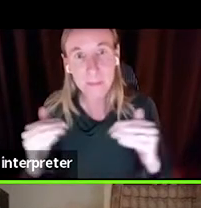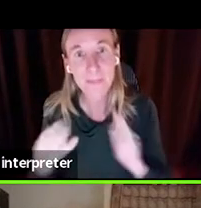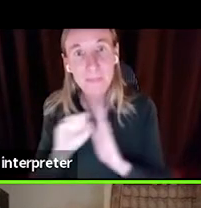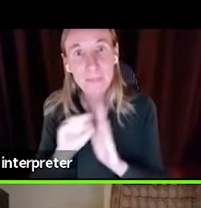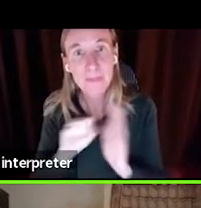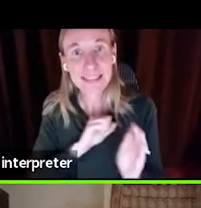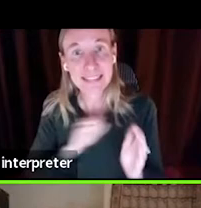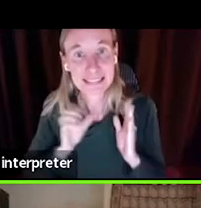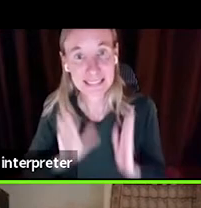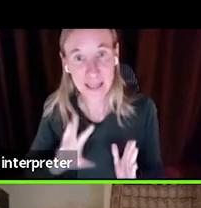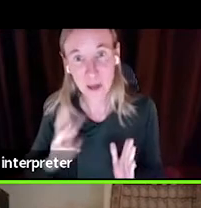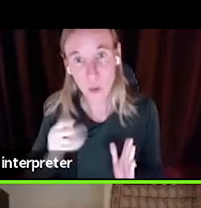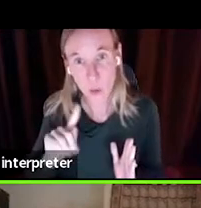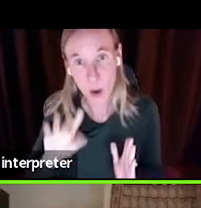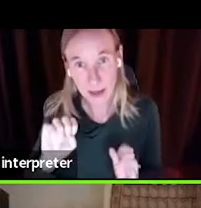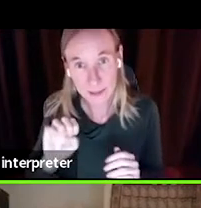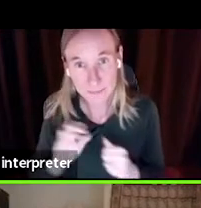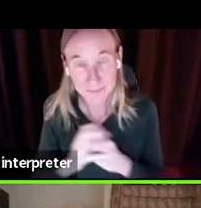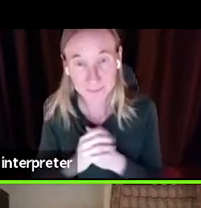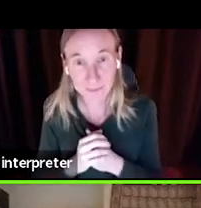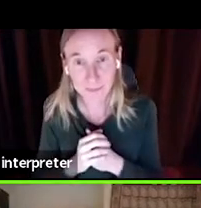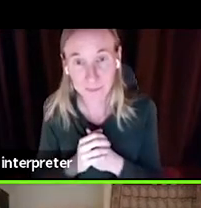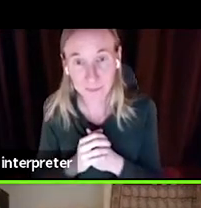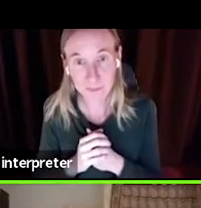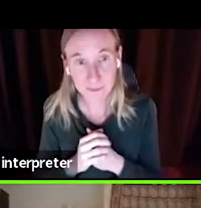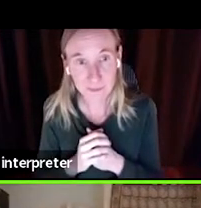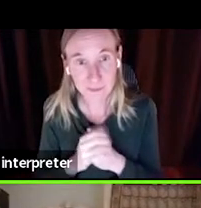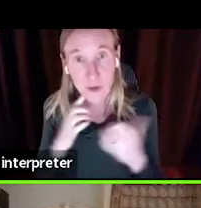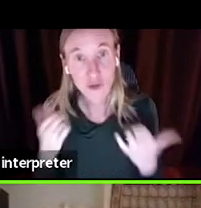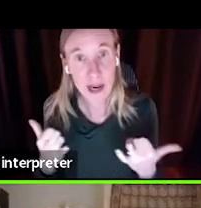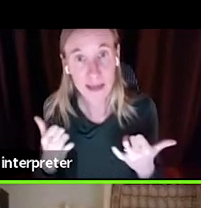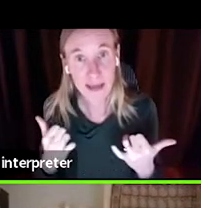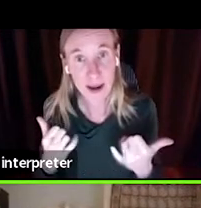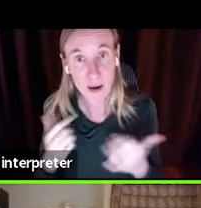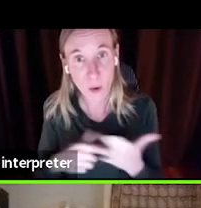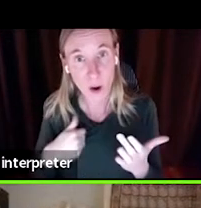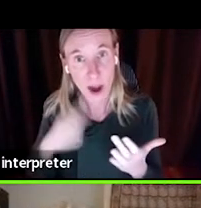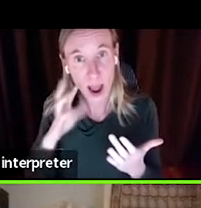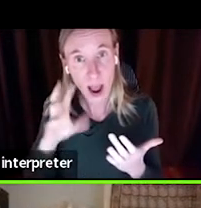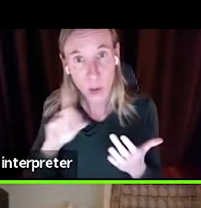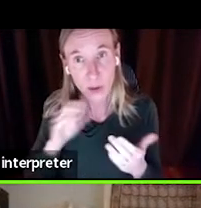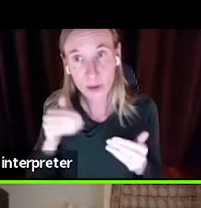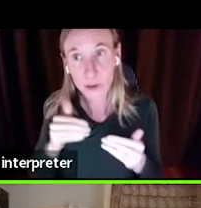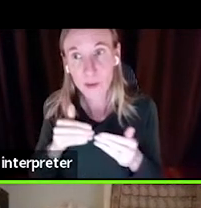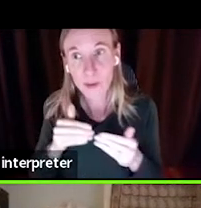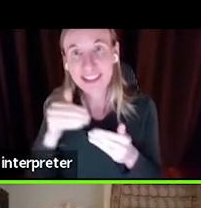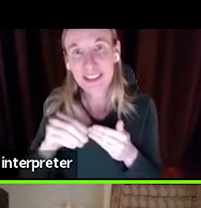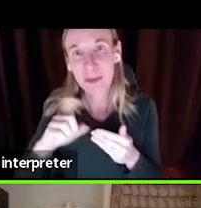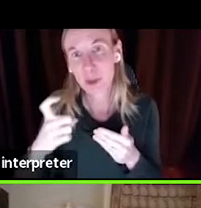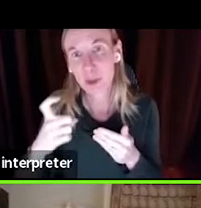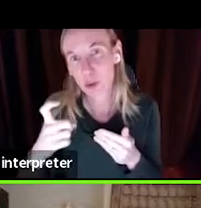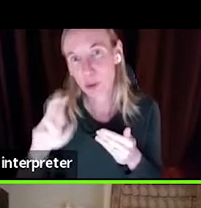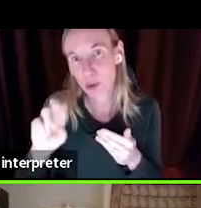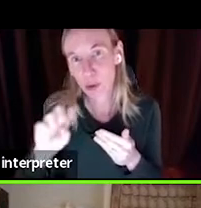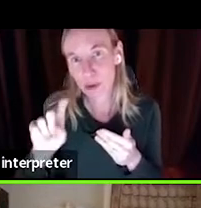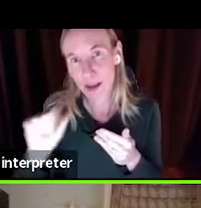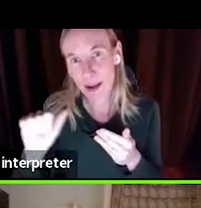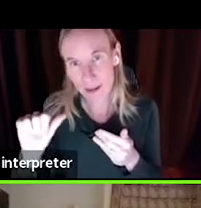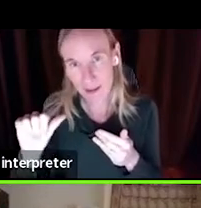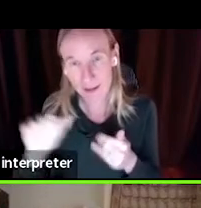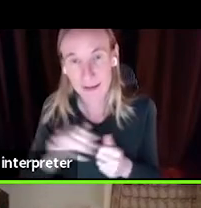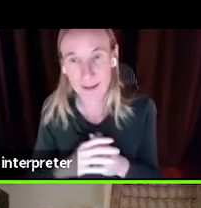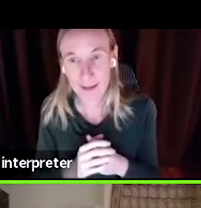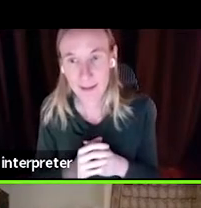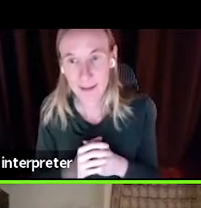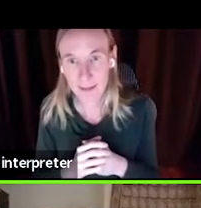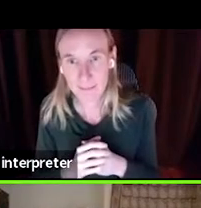that what I'm going to do right now is jump to Susana. Um, because I, I just